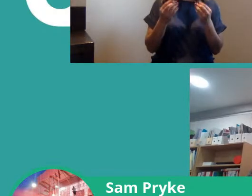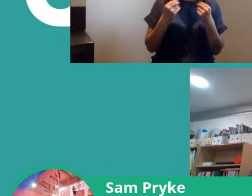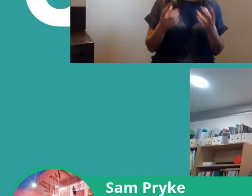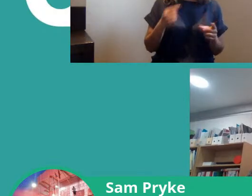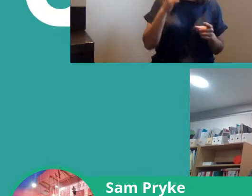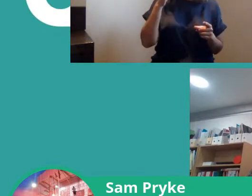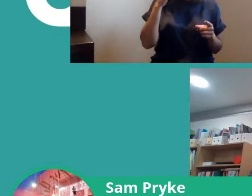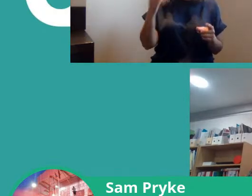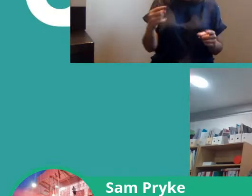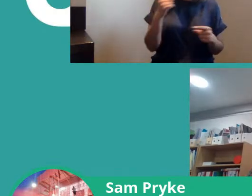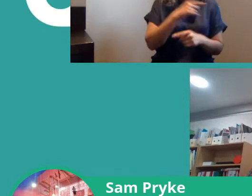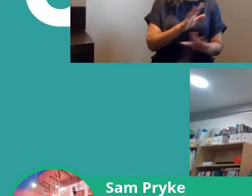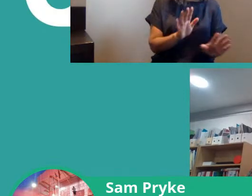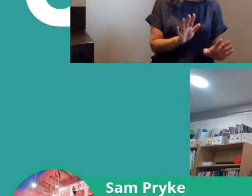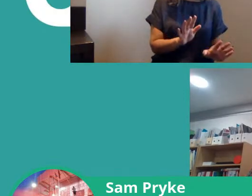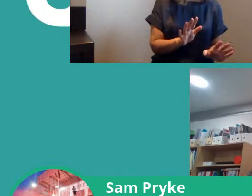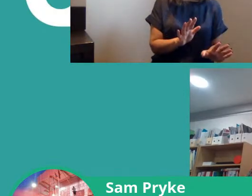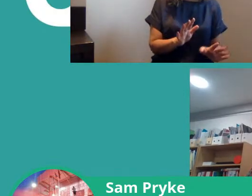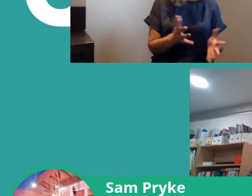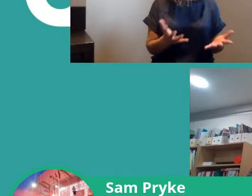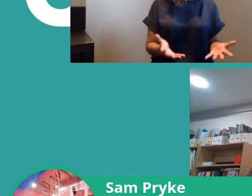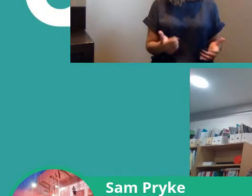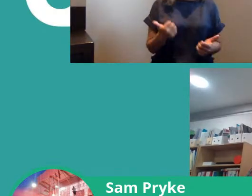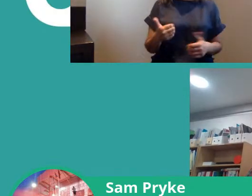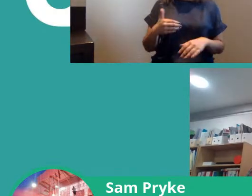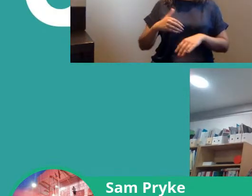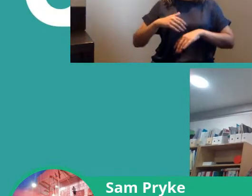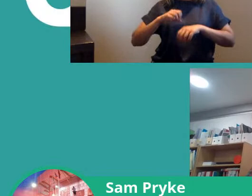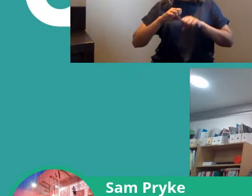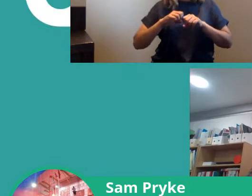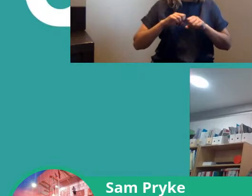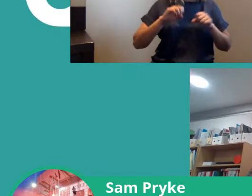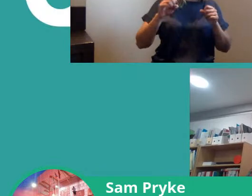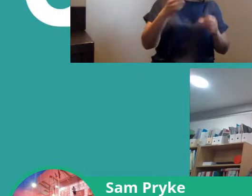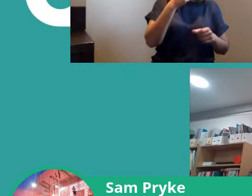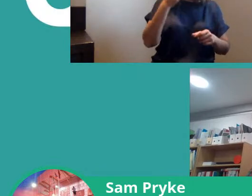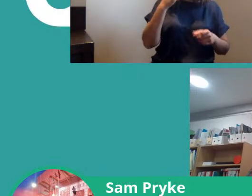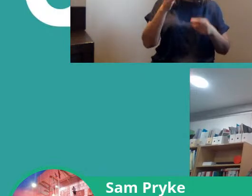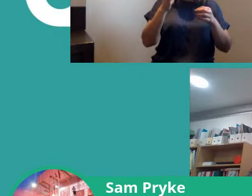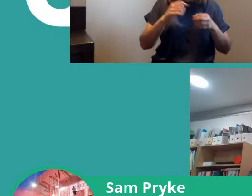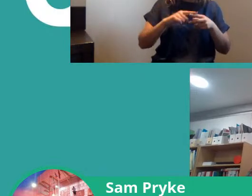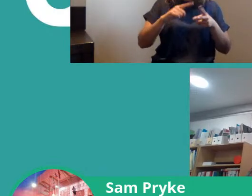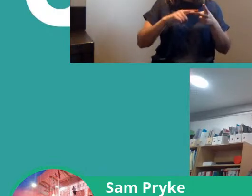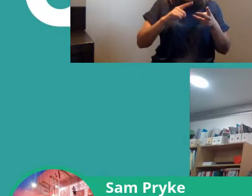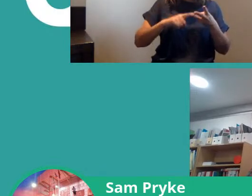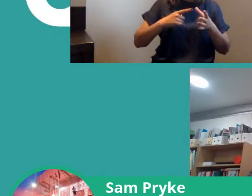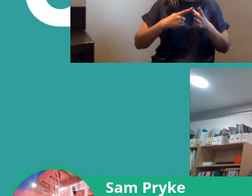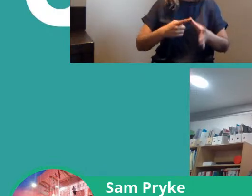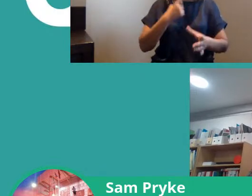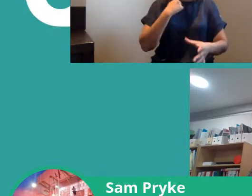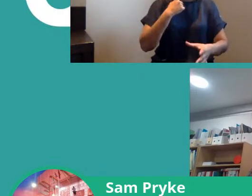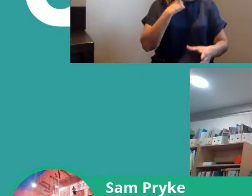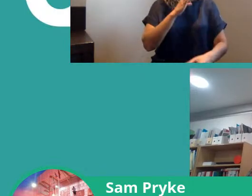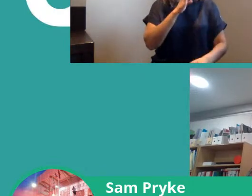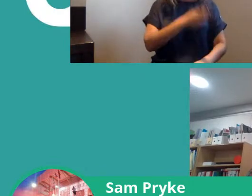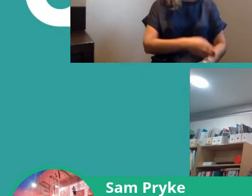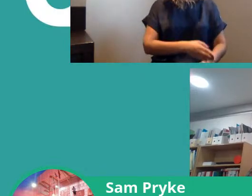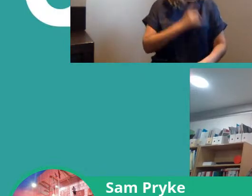fancy or strange about it as pretty long-standing effective proven principles to apply it's quite simple and straightforward